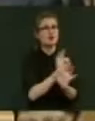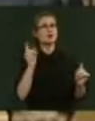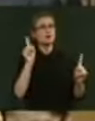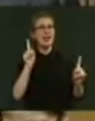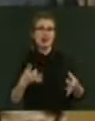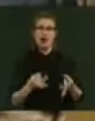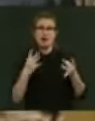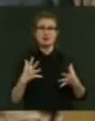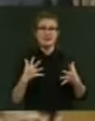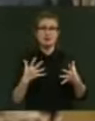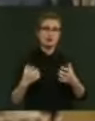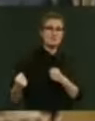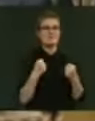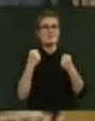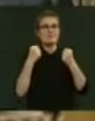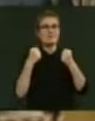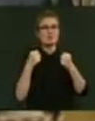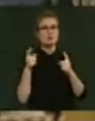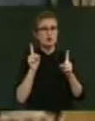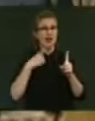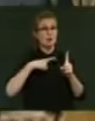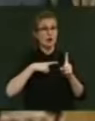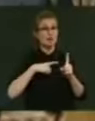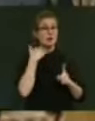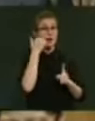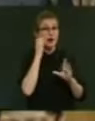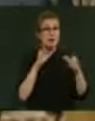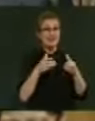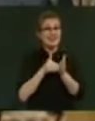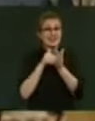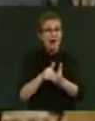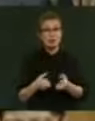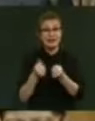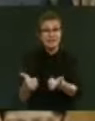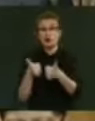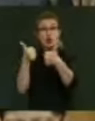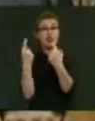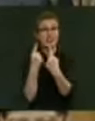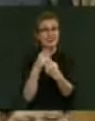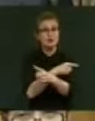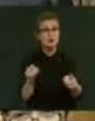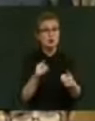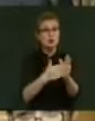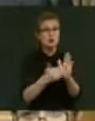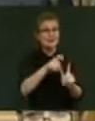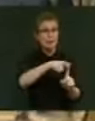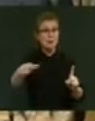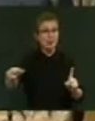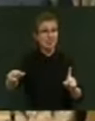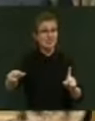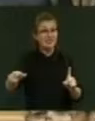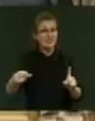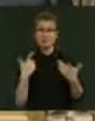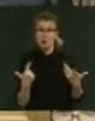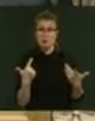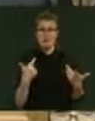because the Māori Party has helped deliver some goodies to the people of this country. Māorama Fox is like that, very humble. But just for today,